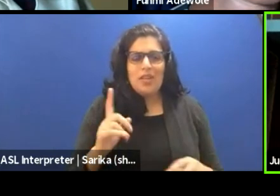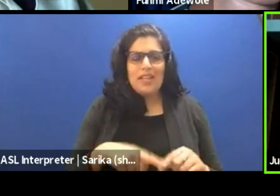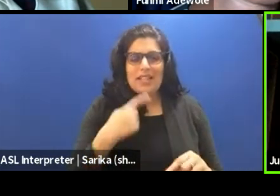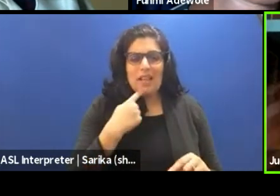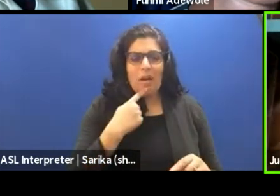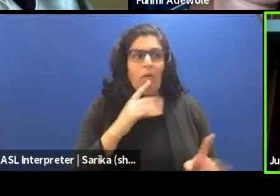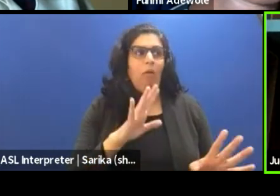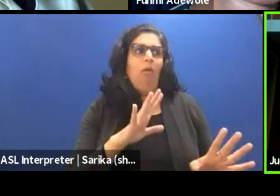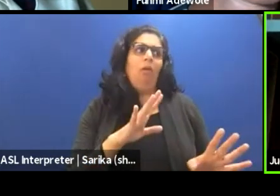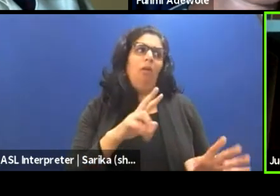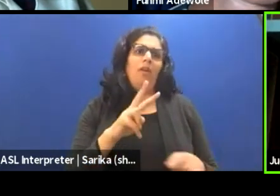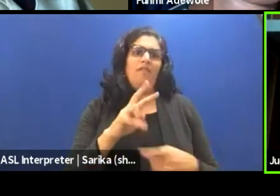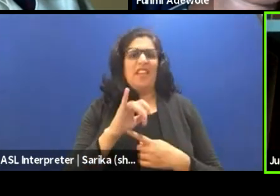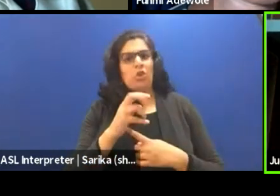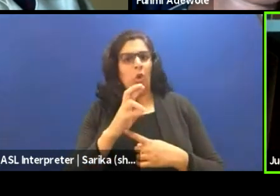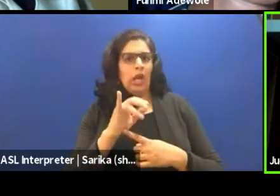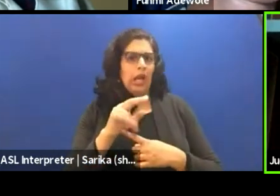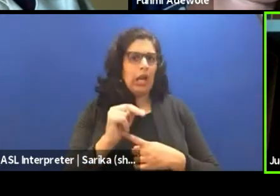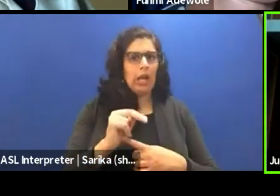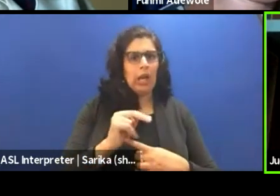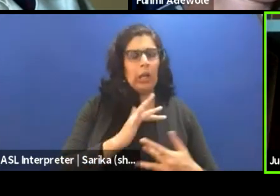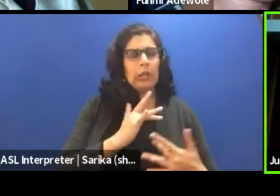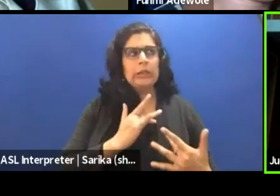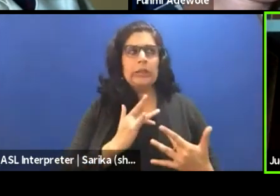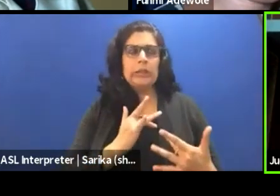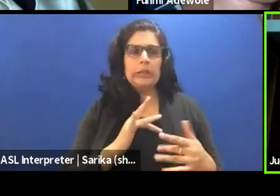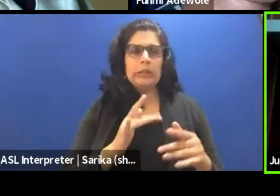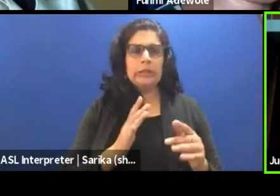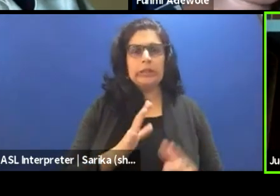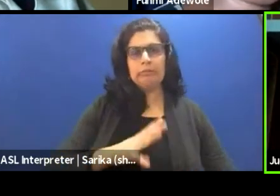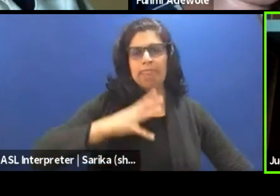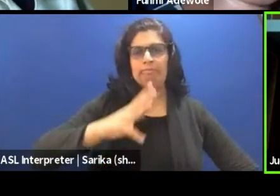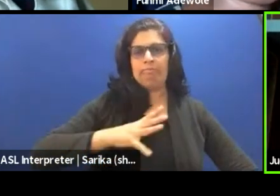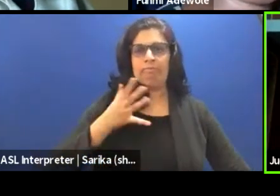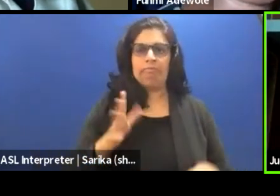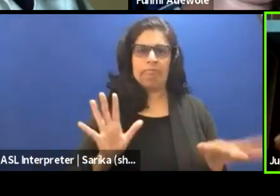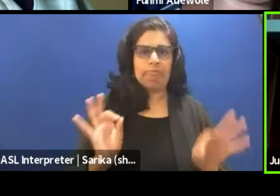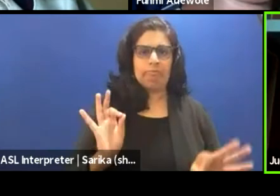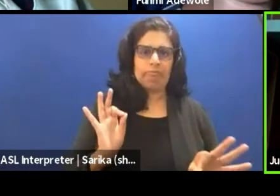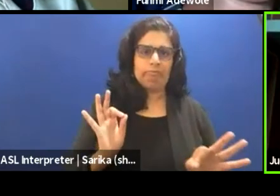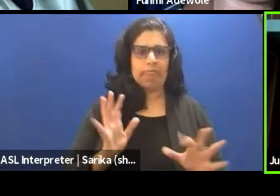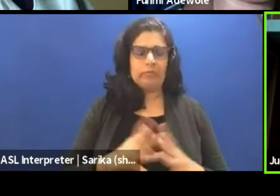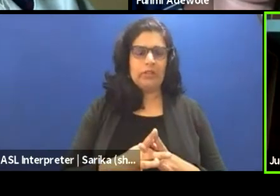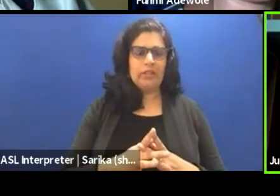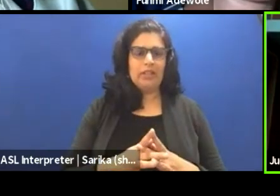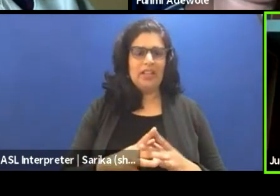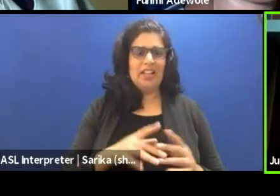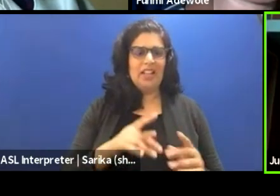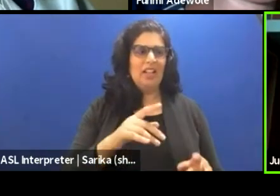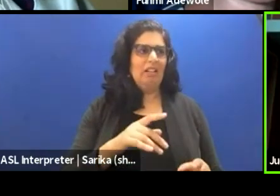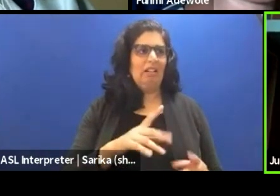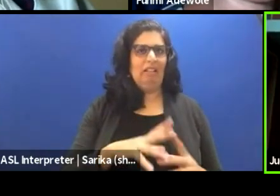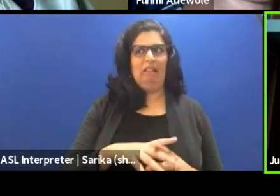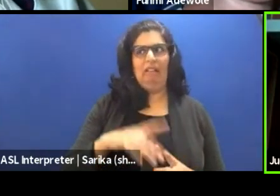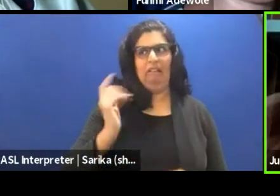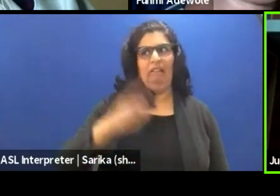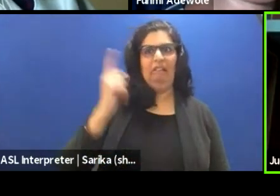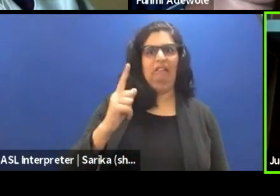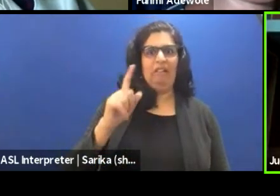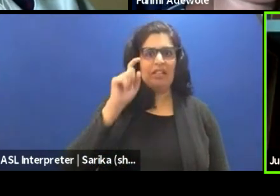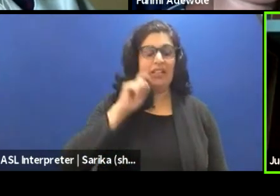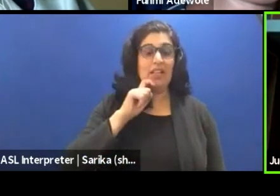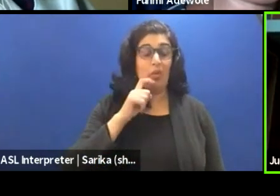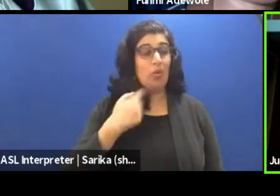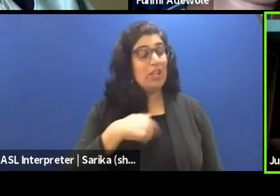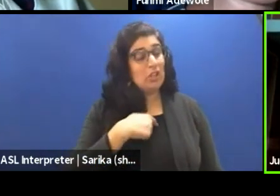say the Victorian sensibilities, all British and titan, you cannot say they demonize sex. We should also demonize it for them to